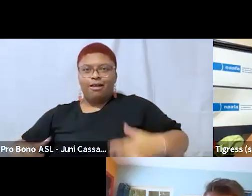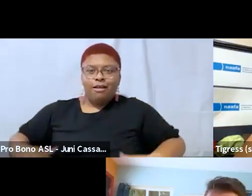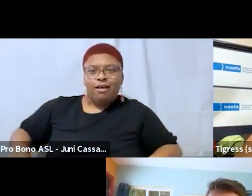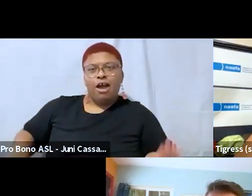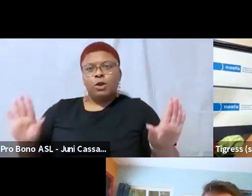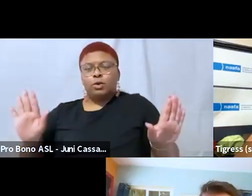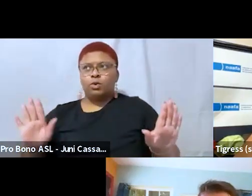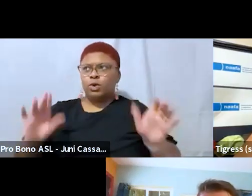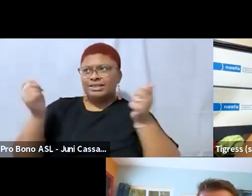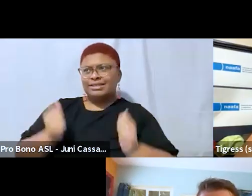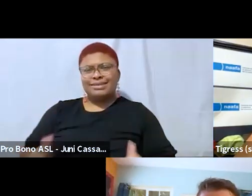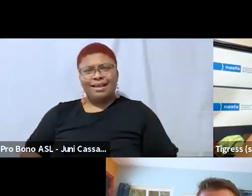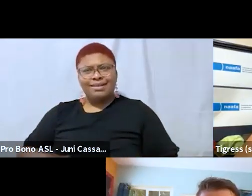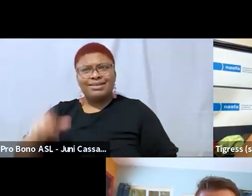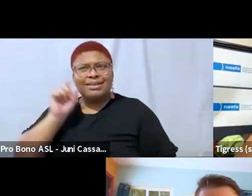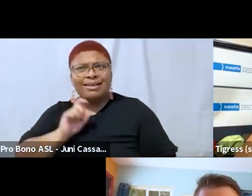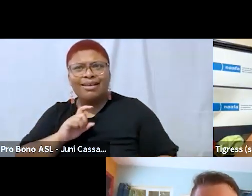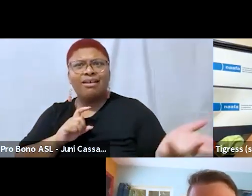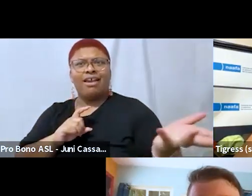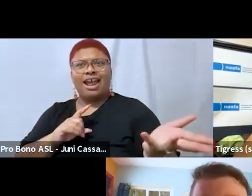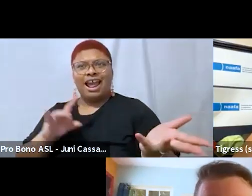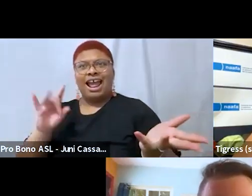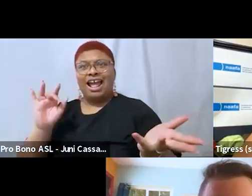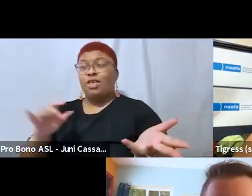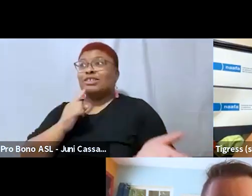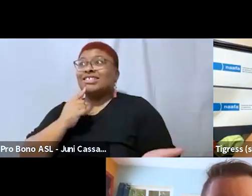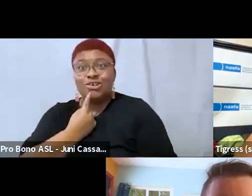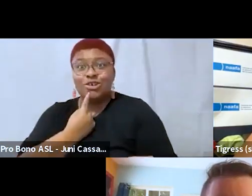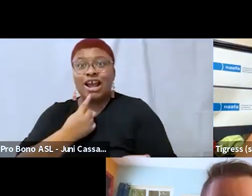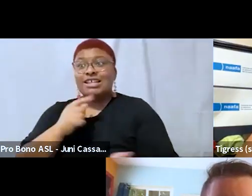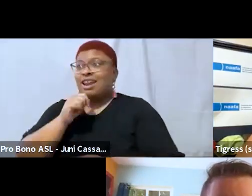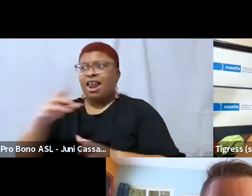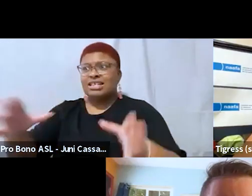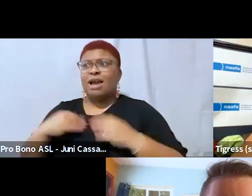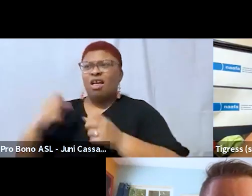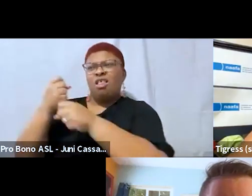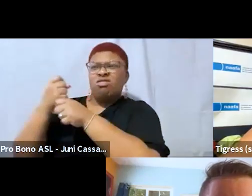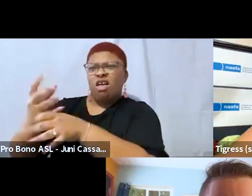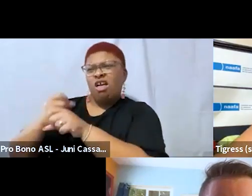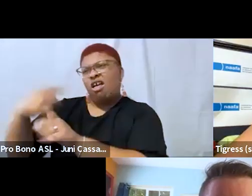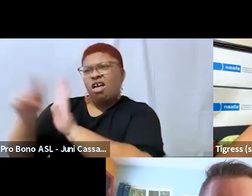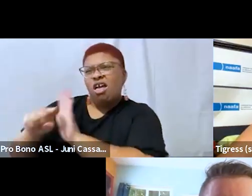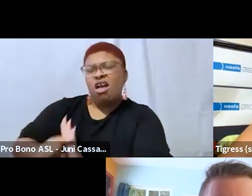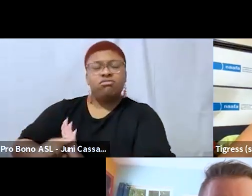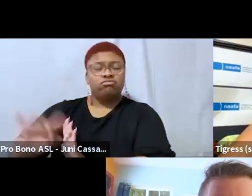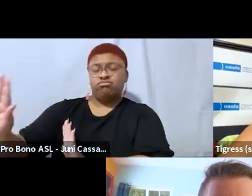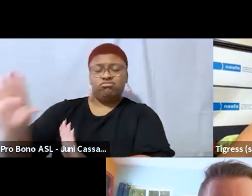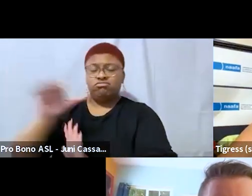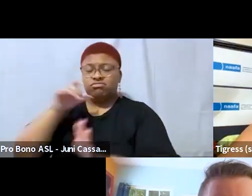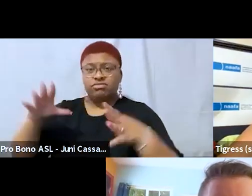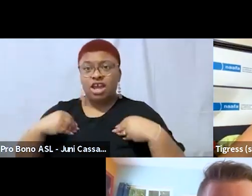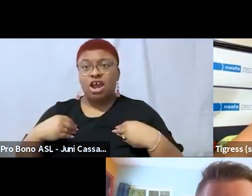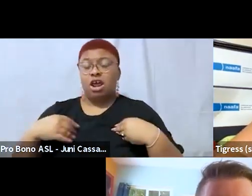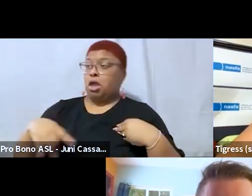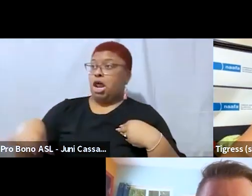like serious about it and like not taking any crap about it um i was like you mean i could do